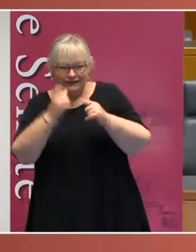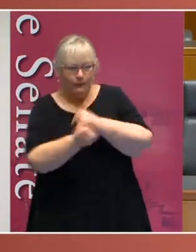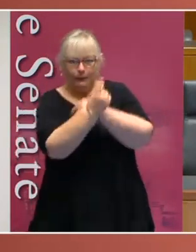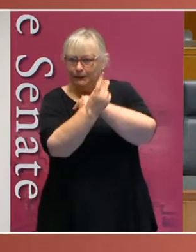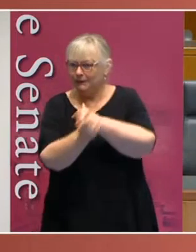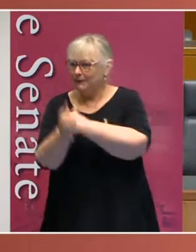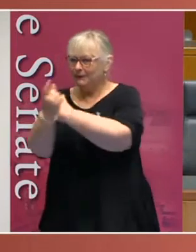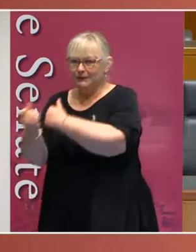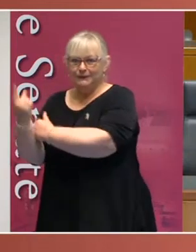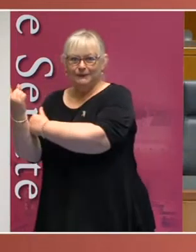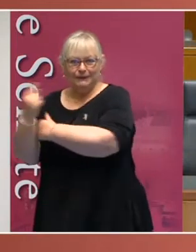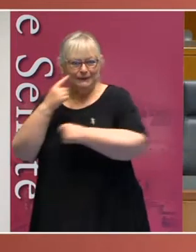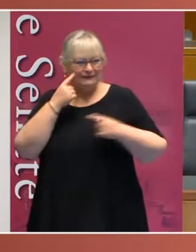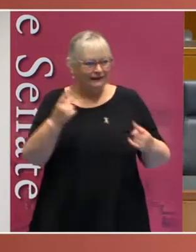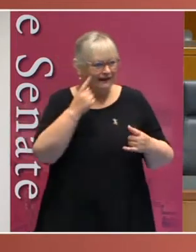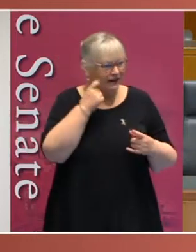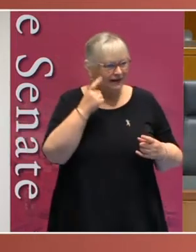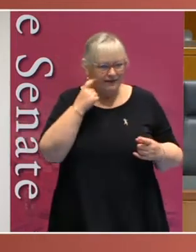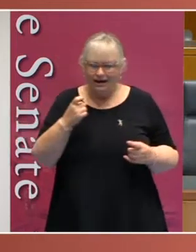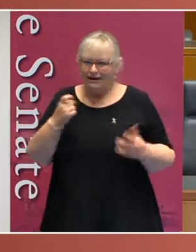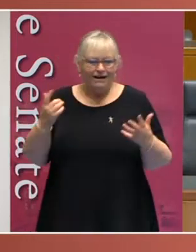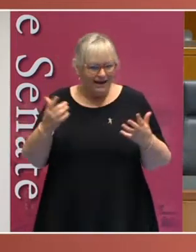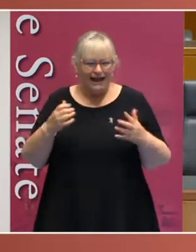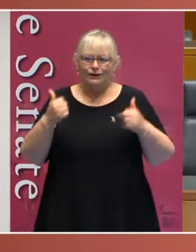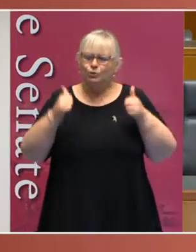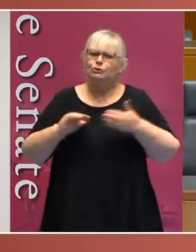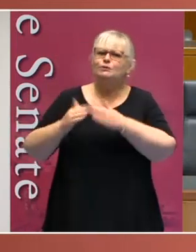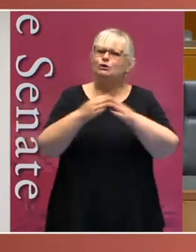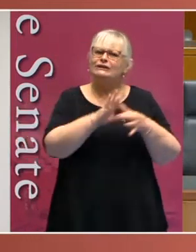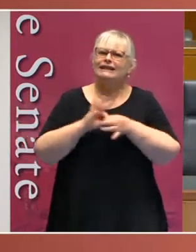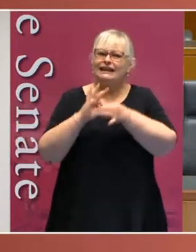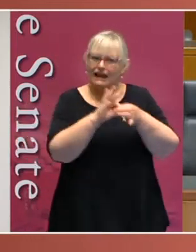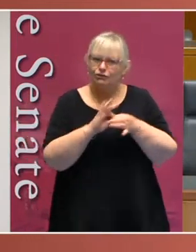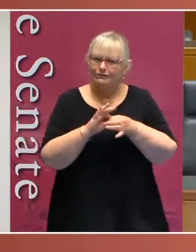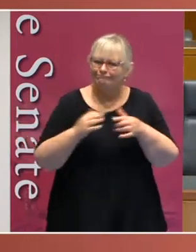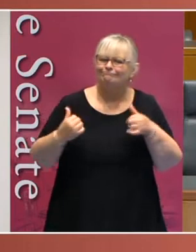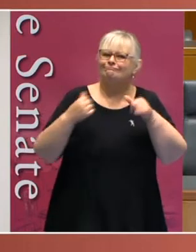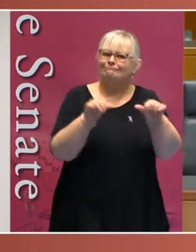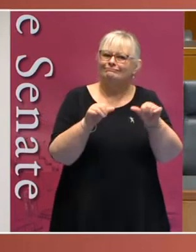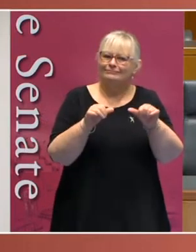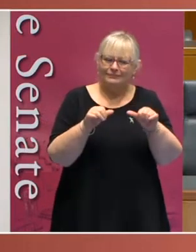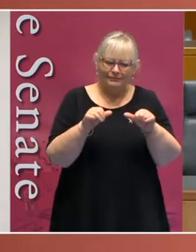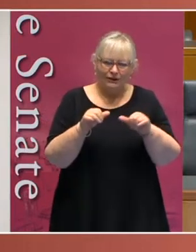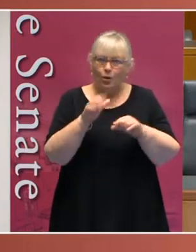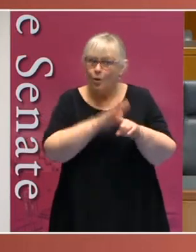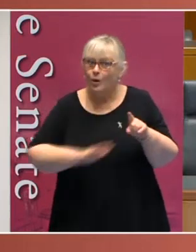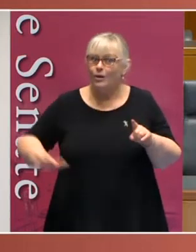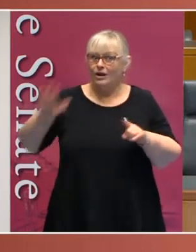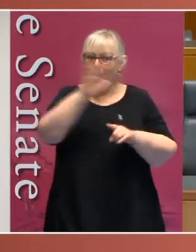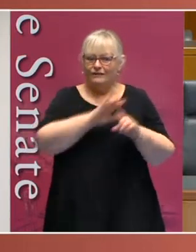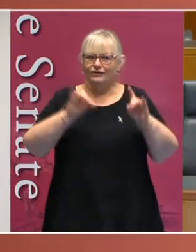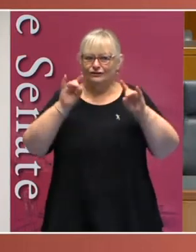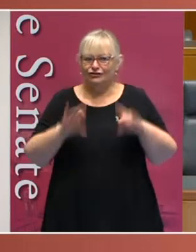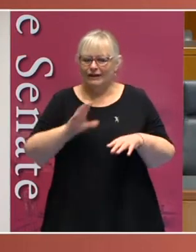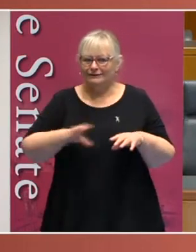brought to the surface and great communities of connection have been built across states and territories